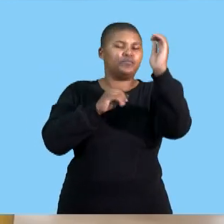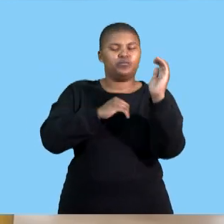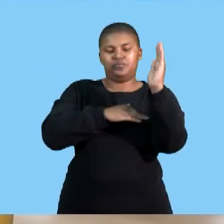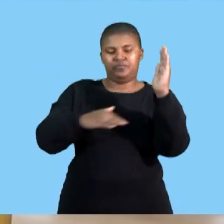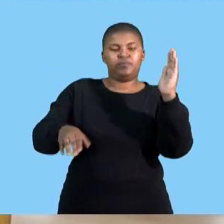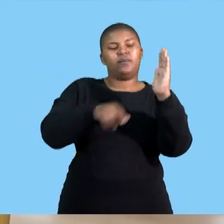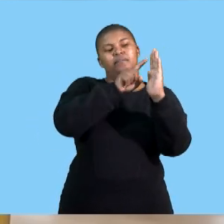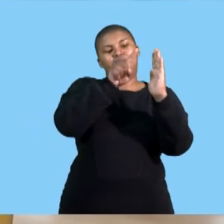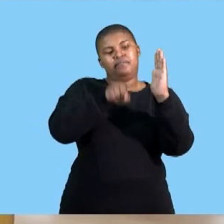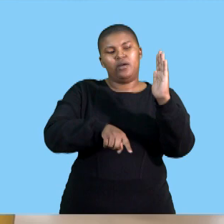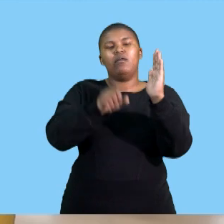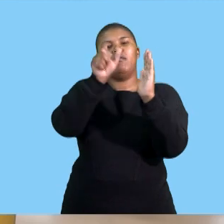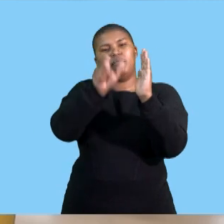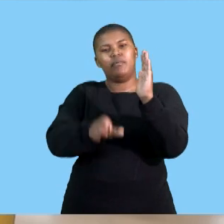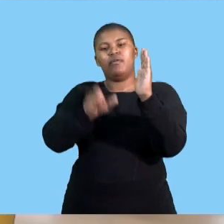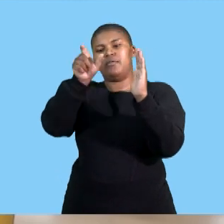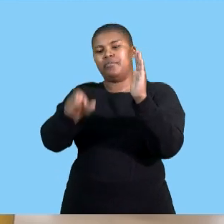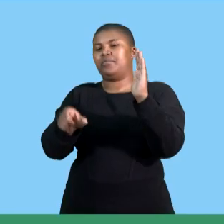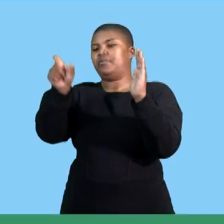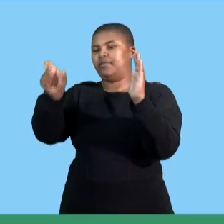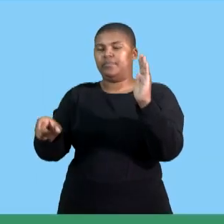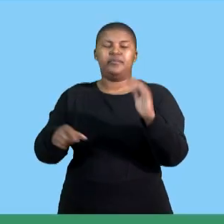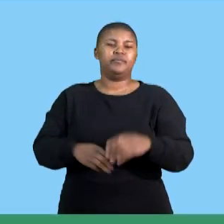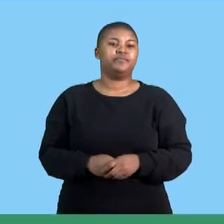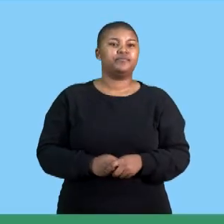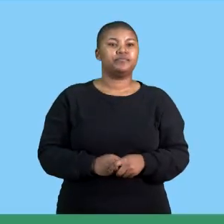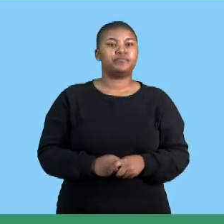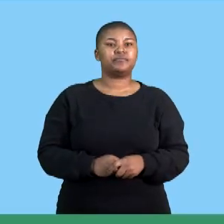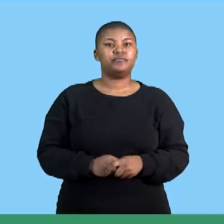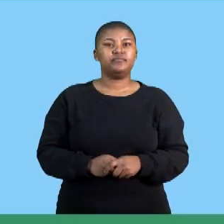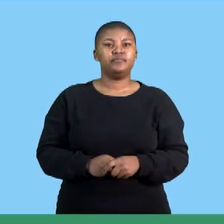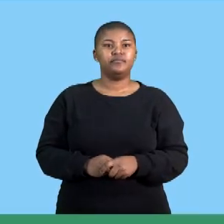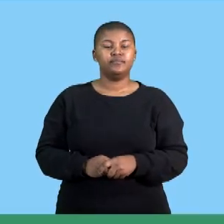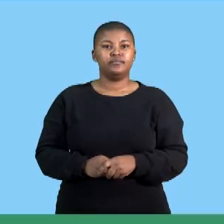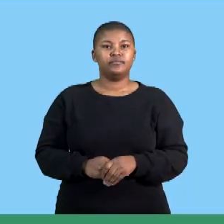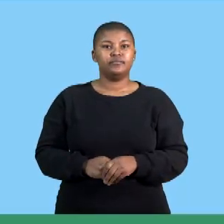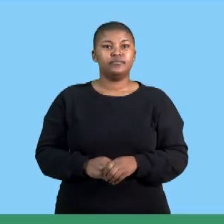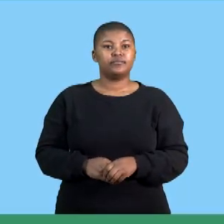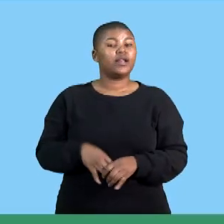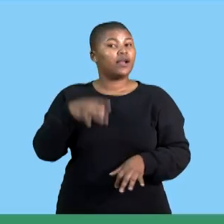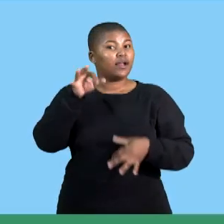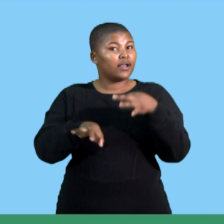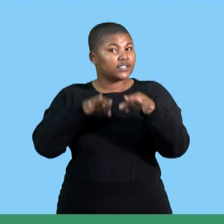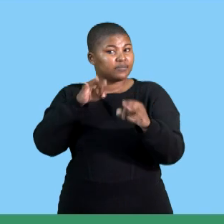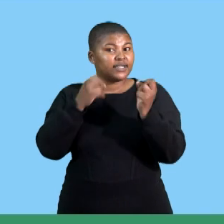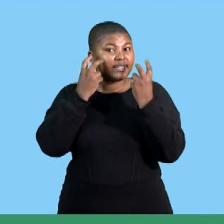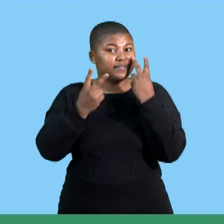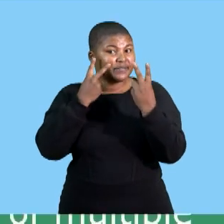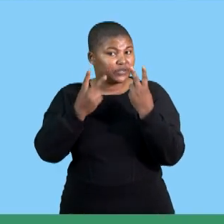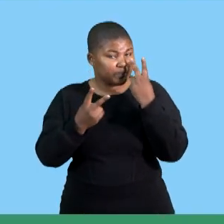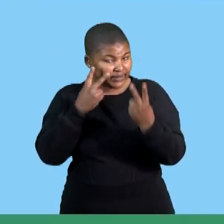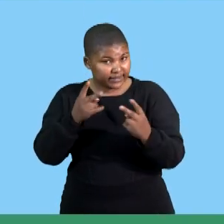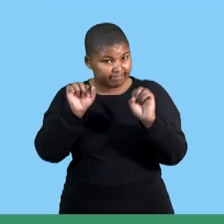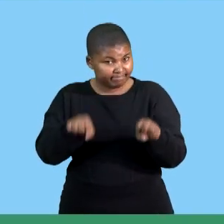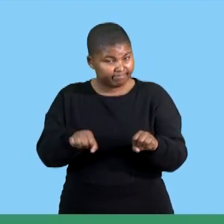time and then let's move on to still on our question we are still on describing other types of visual aids